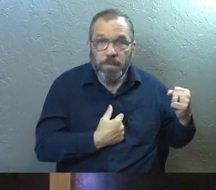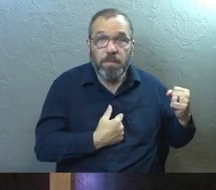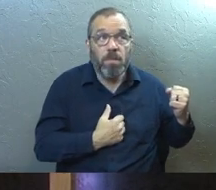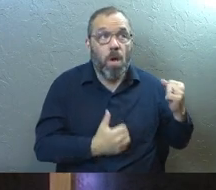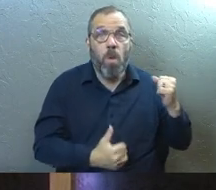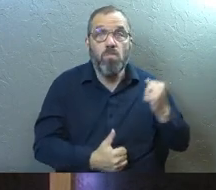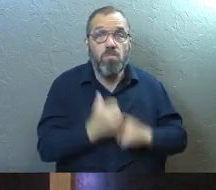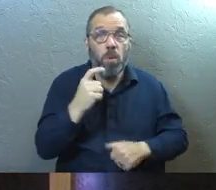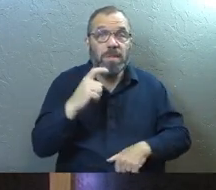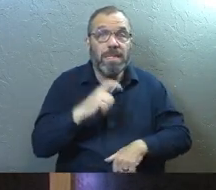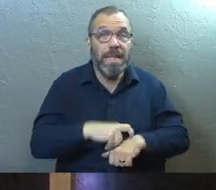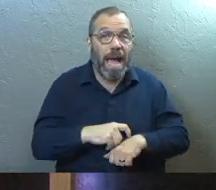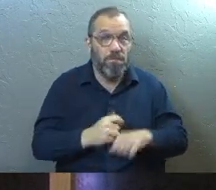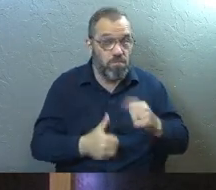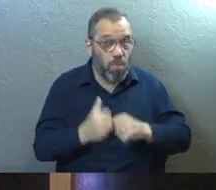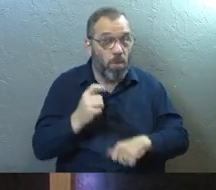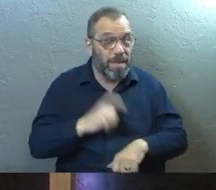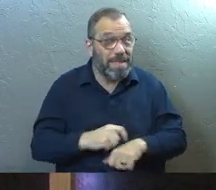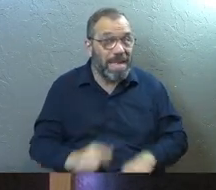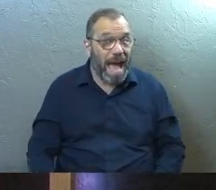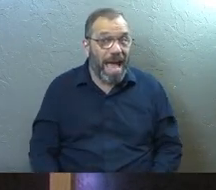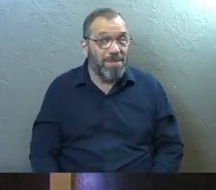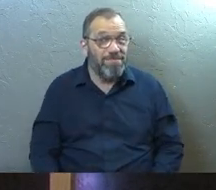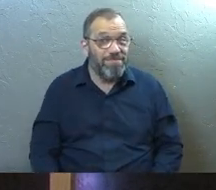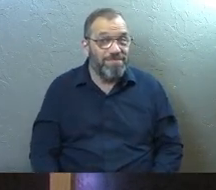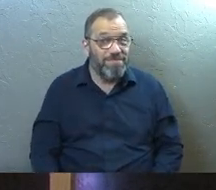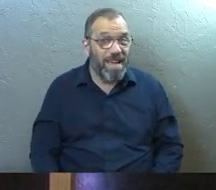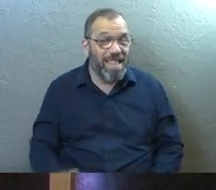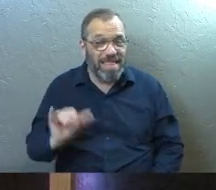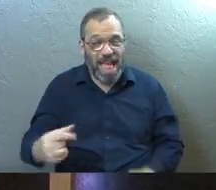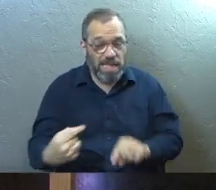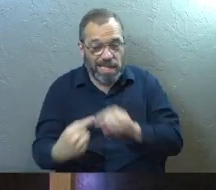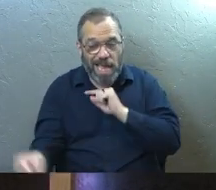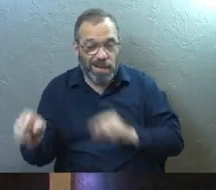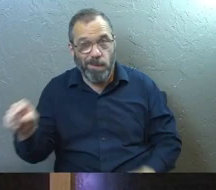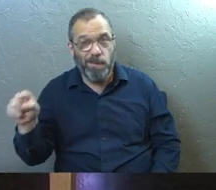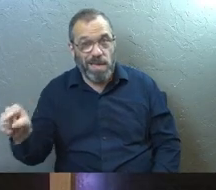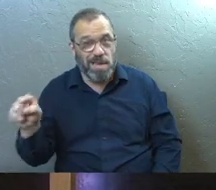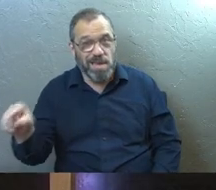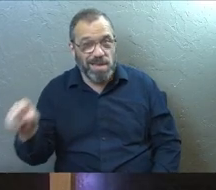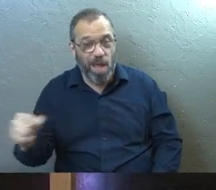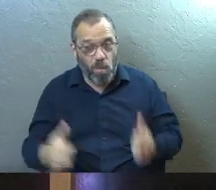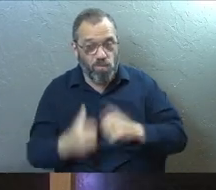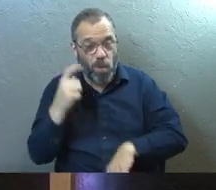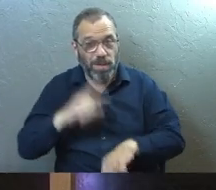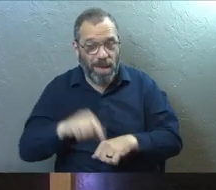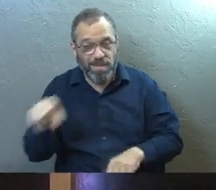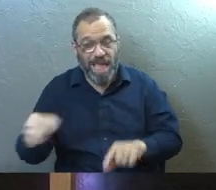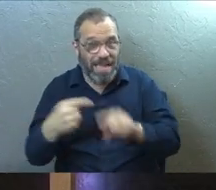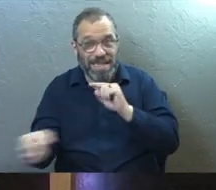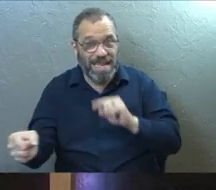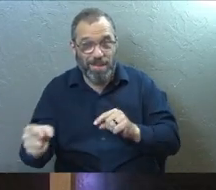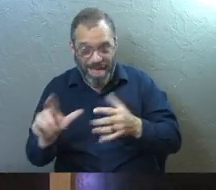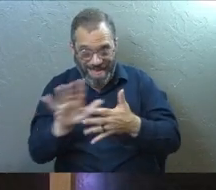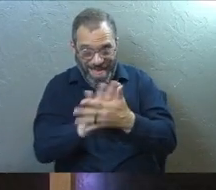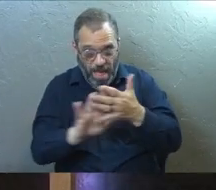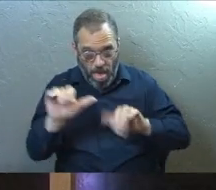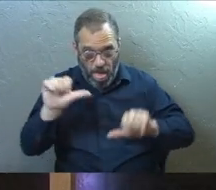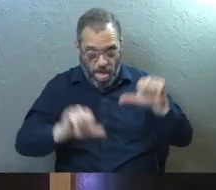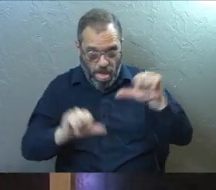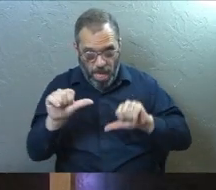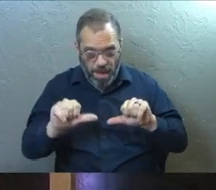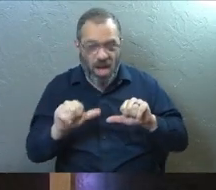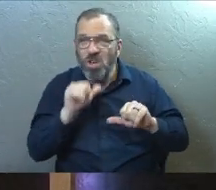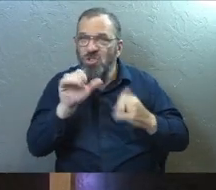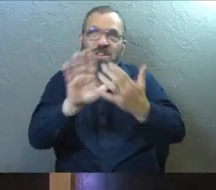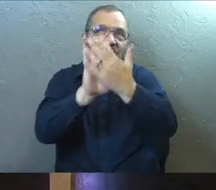most of the time, that's actually the enemy. Most of the time that doubt is because